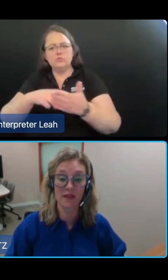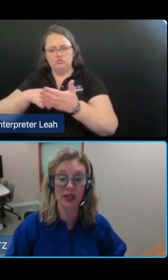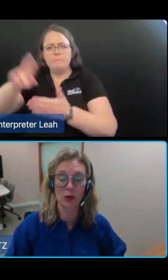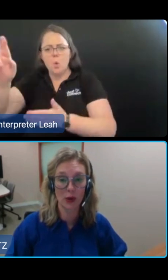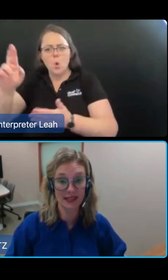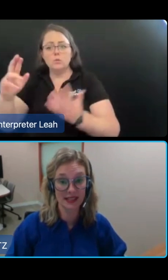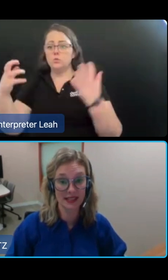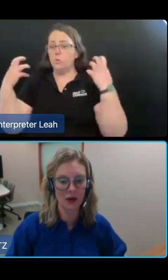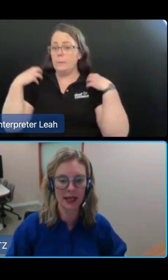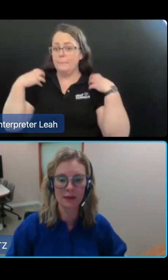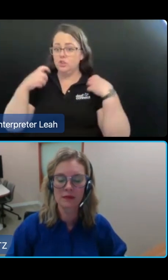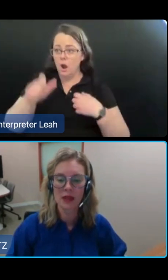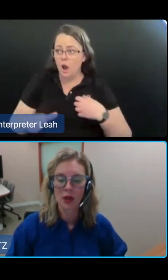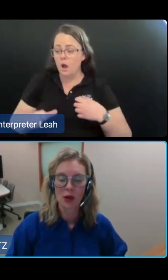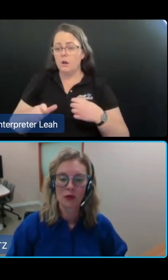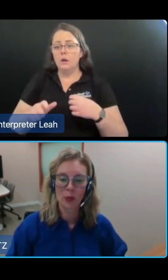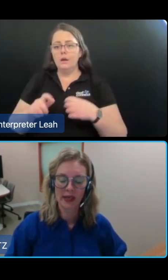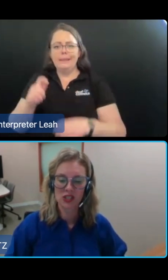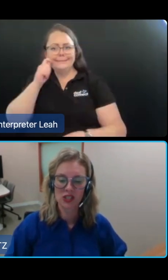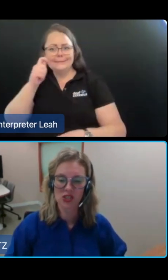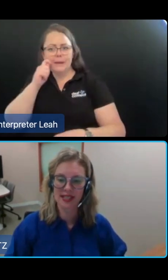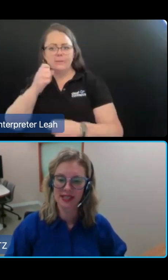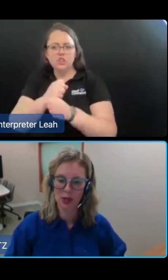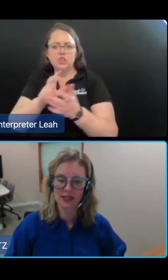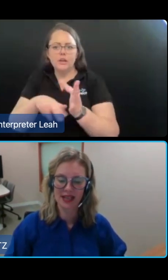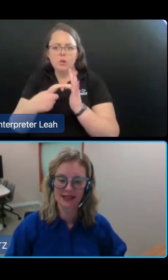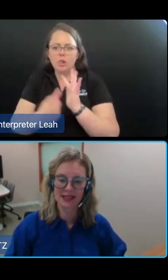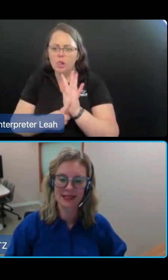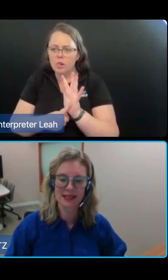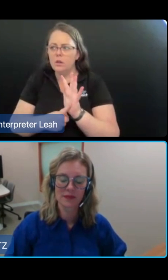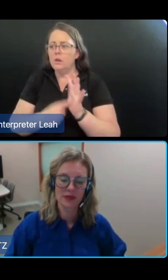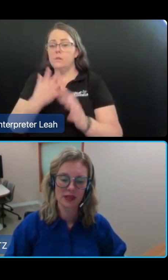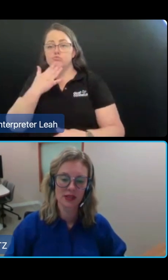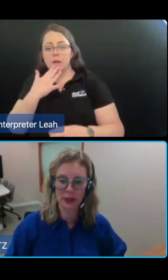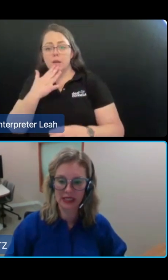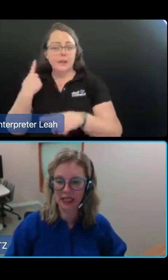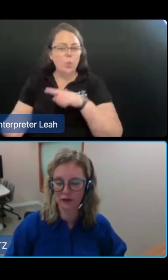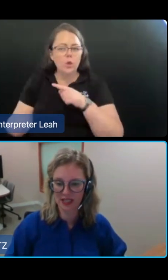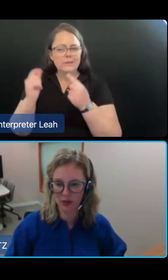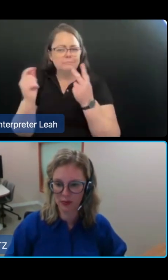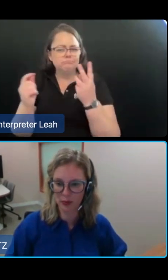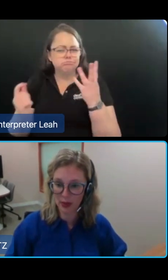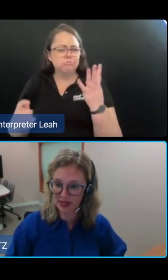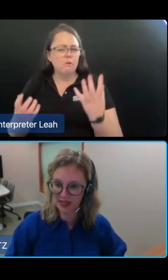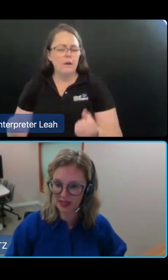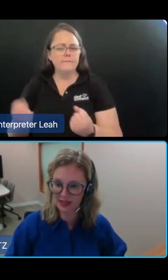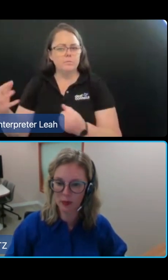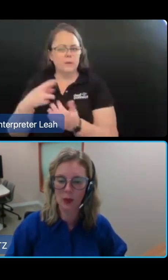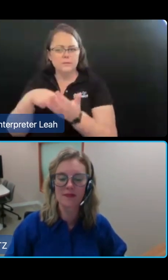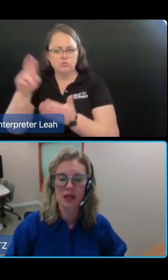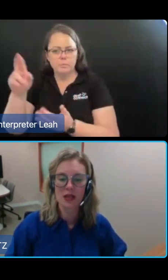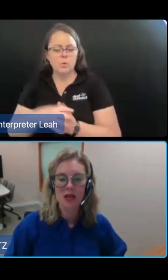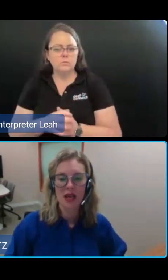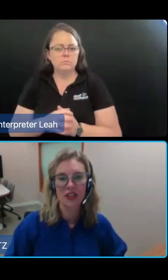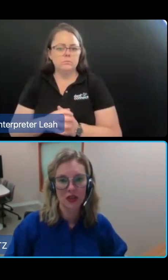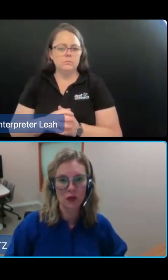system governor or pricing authority, reporting changes in circumstances, suitability of responsible persons reporting,